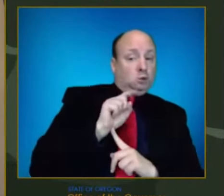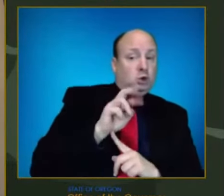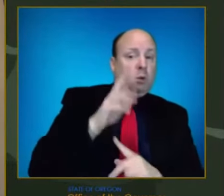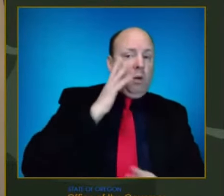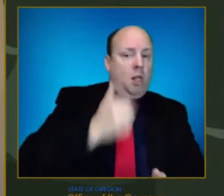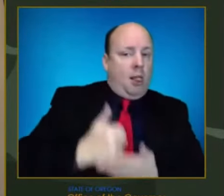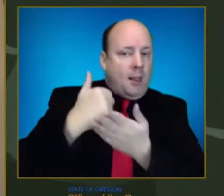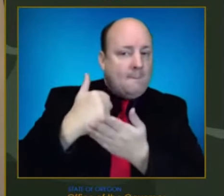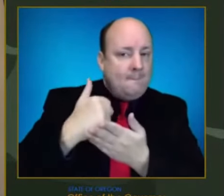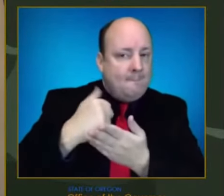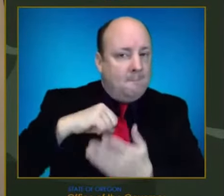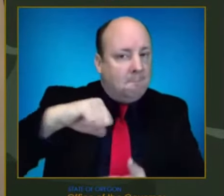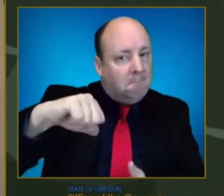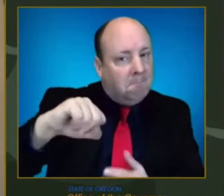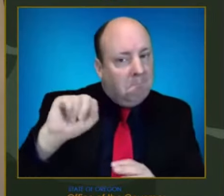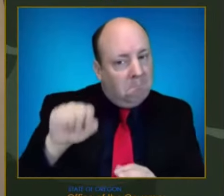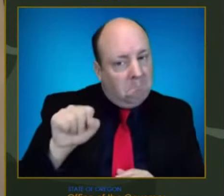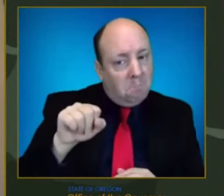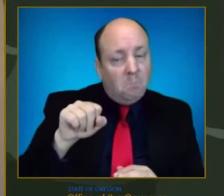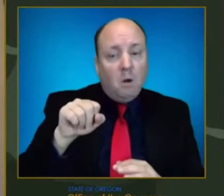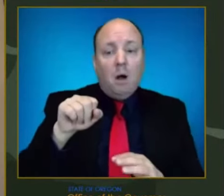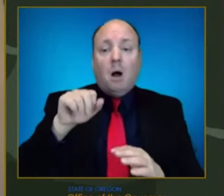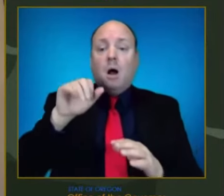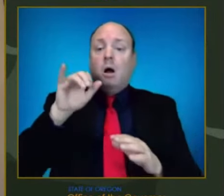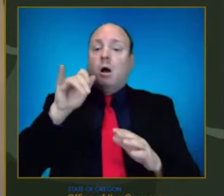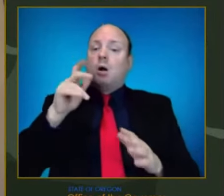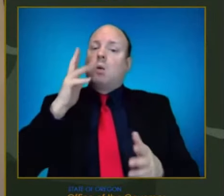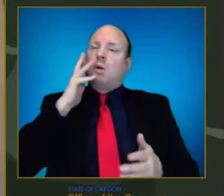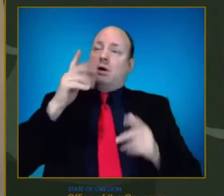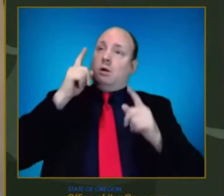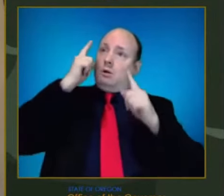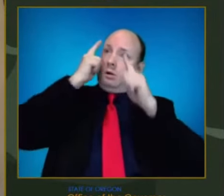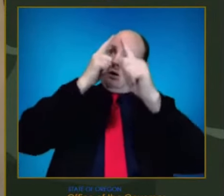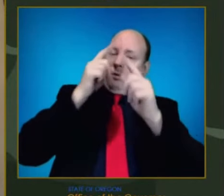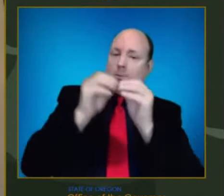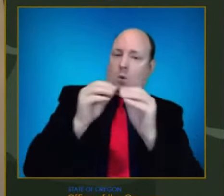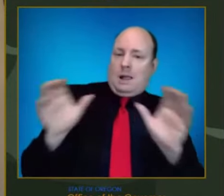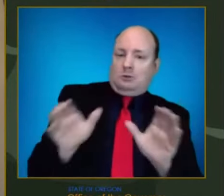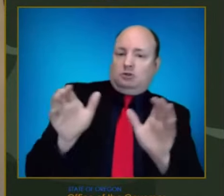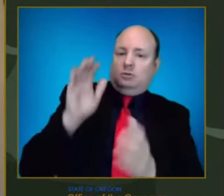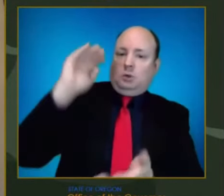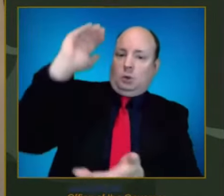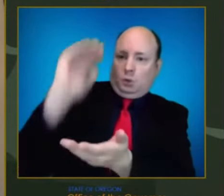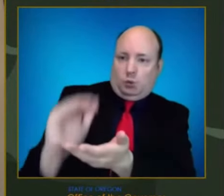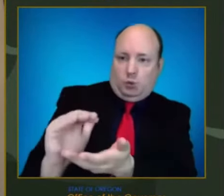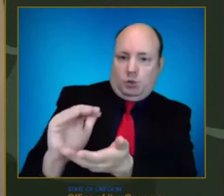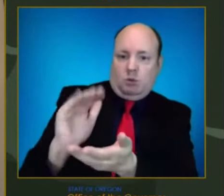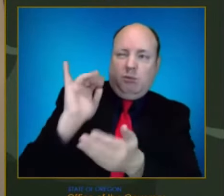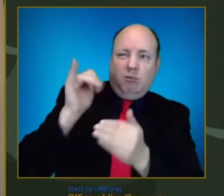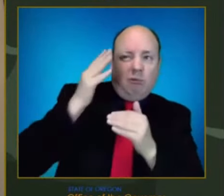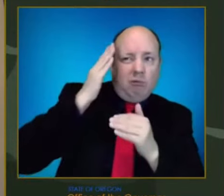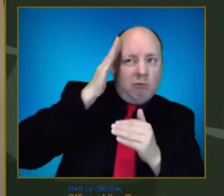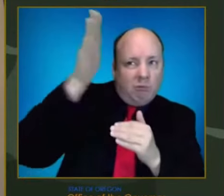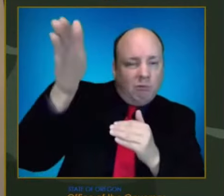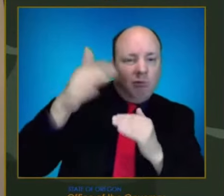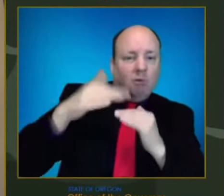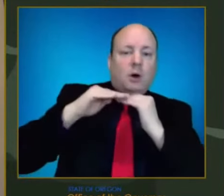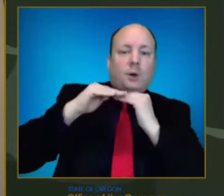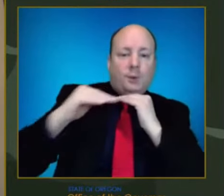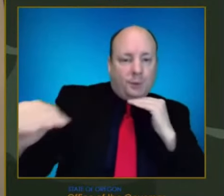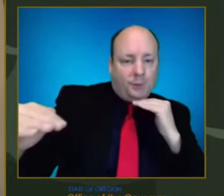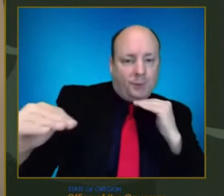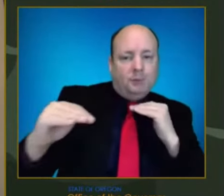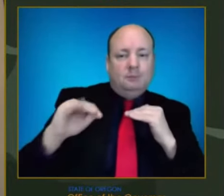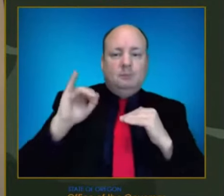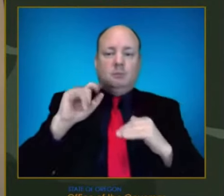can do to stop transmission will stop the formation of these variants. But it is a true team effort. It's not just you as an